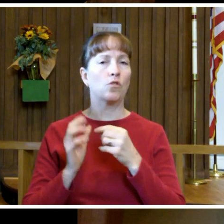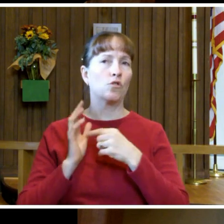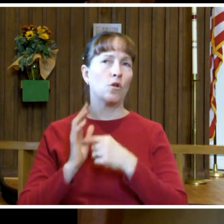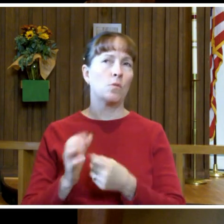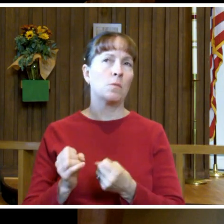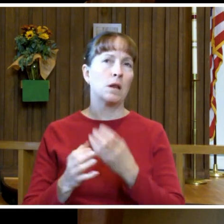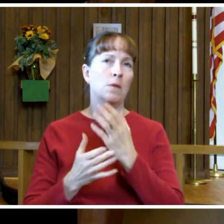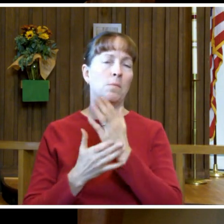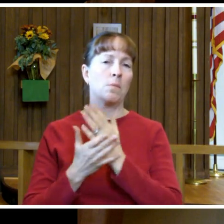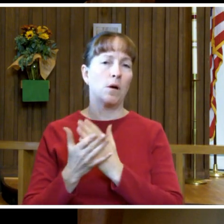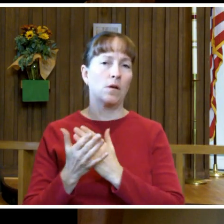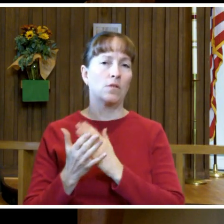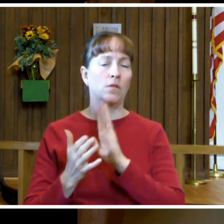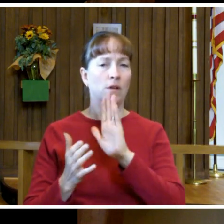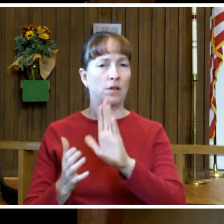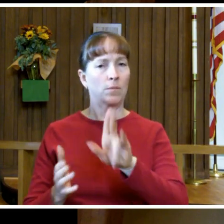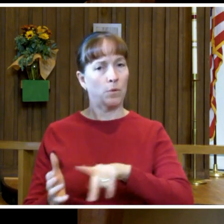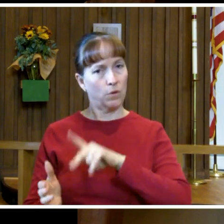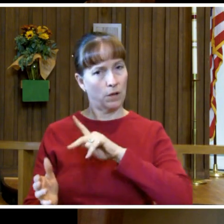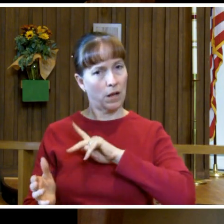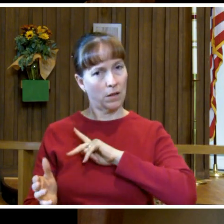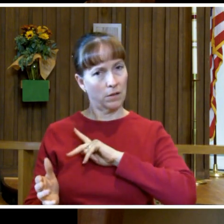sides of Paul's personality.